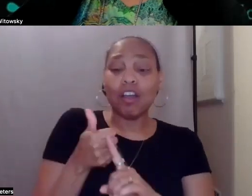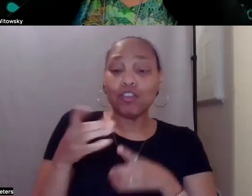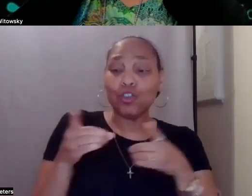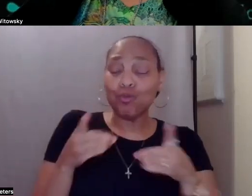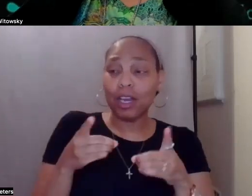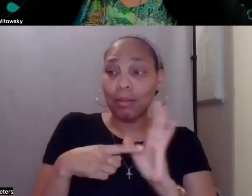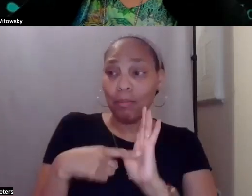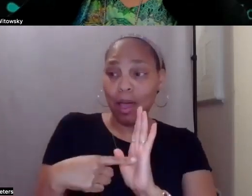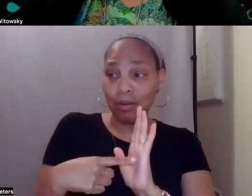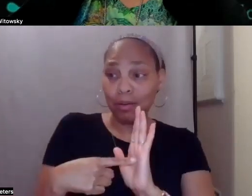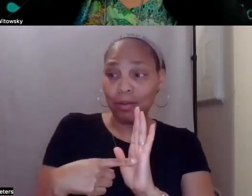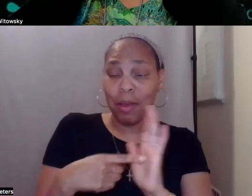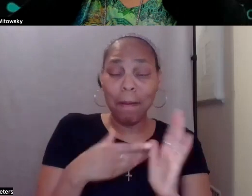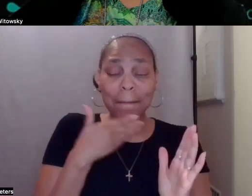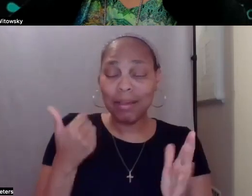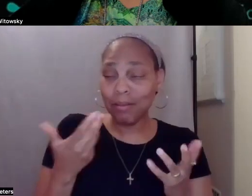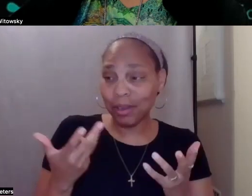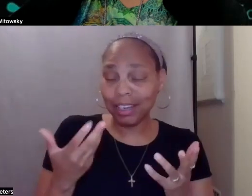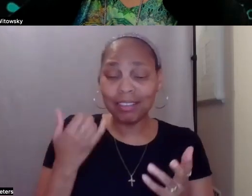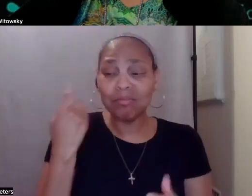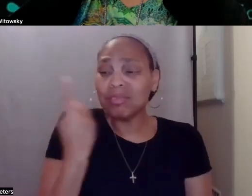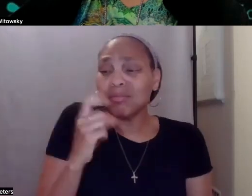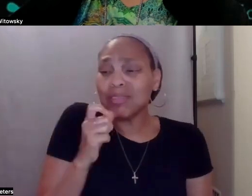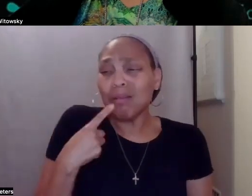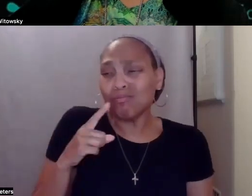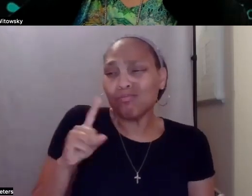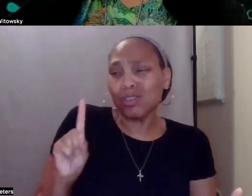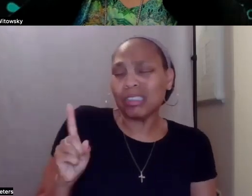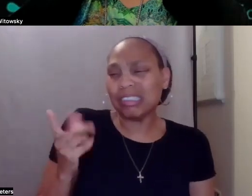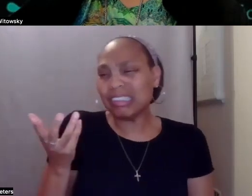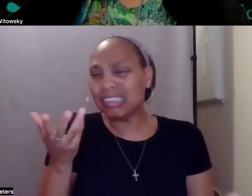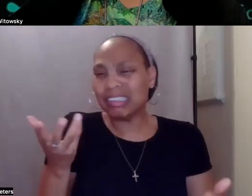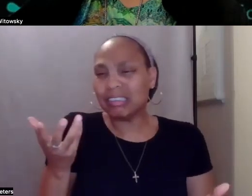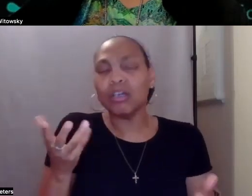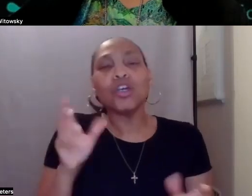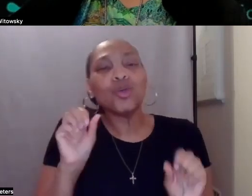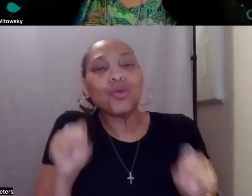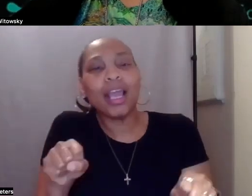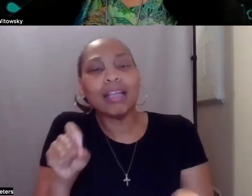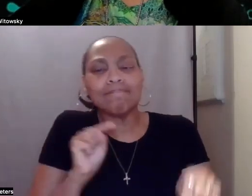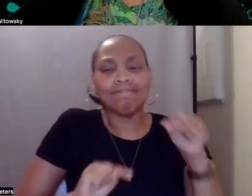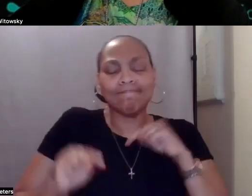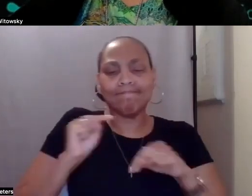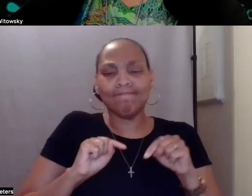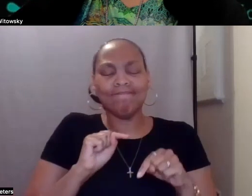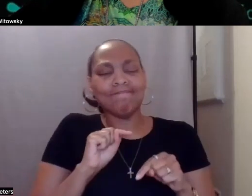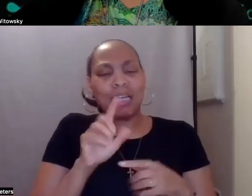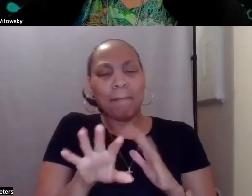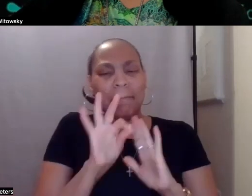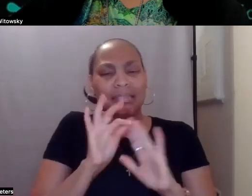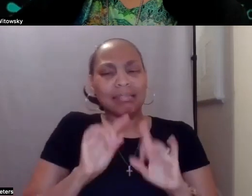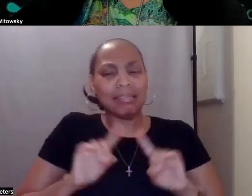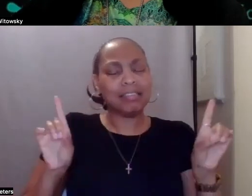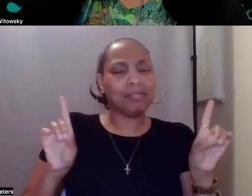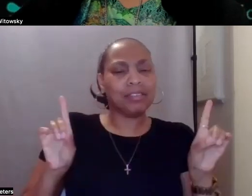work, you can, you can always, almost always go back and choose something different. Or if you have a